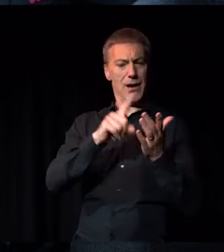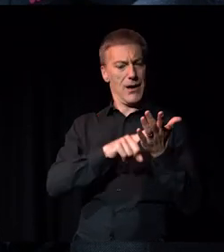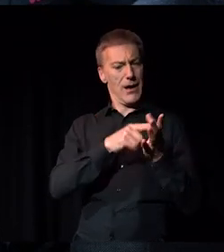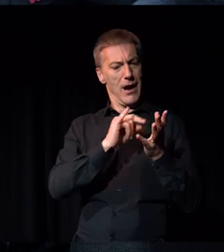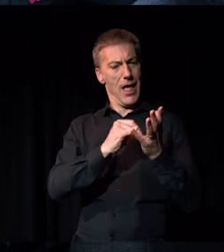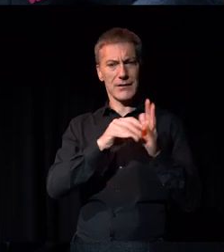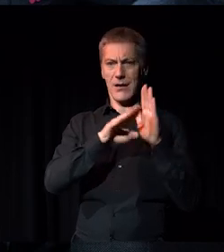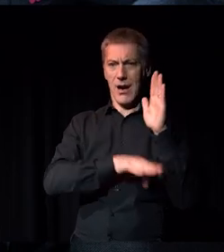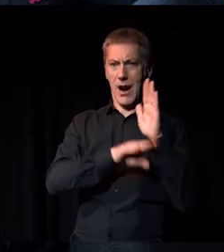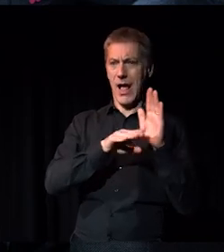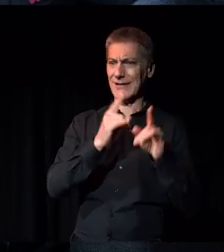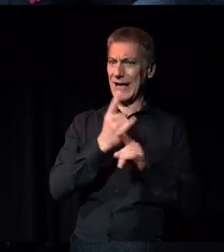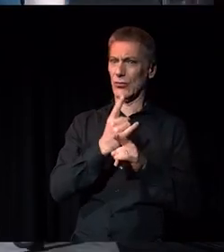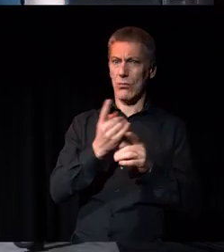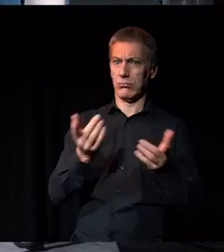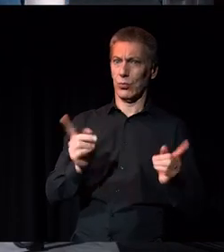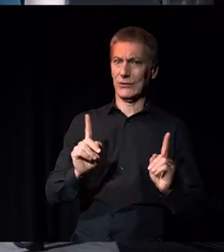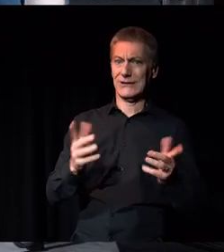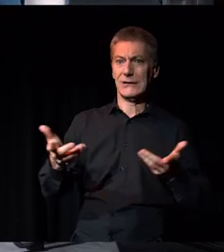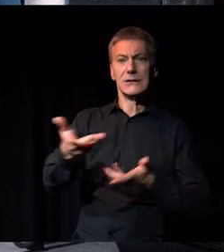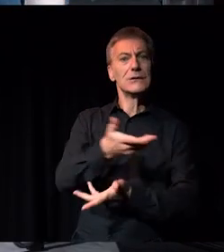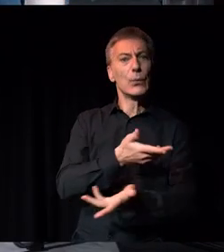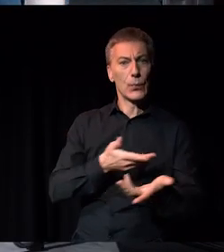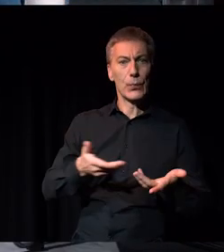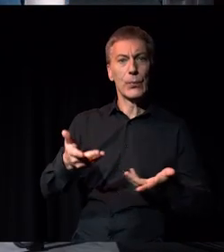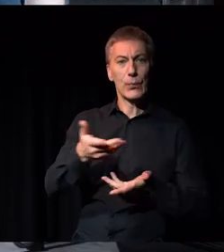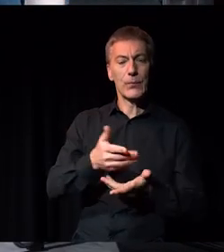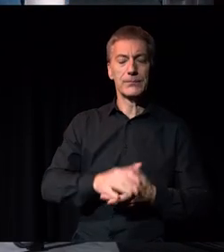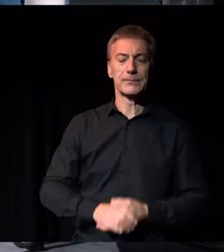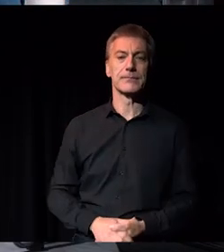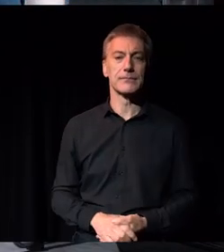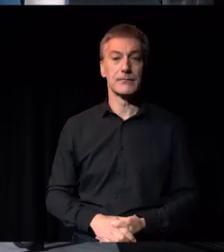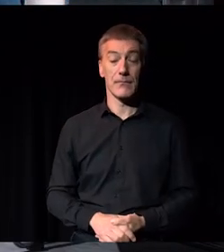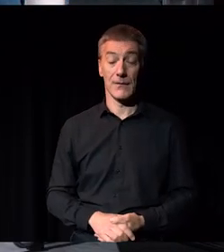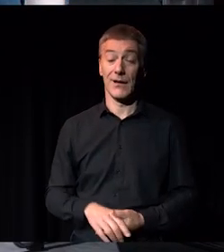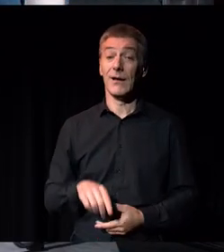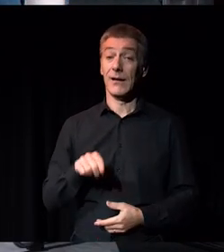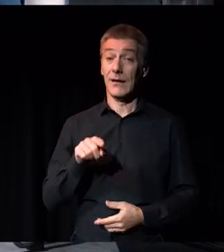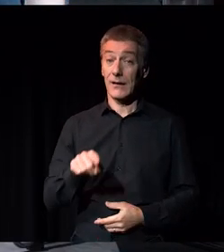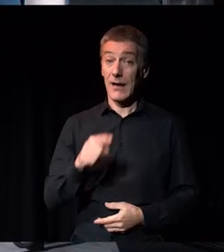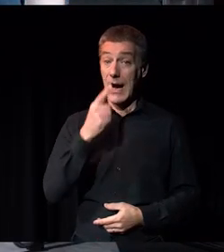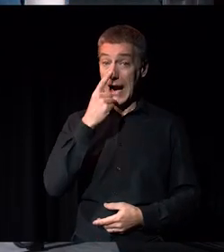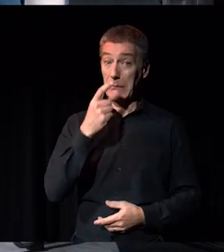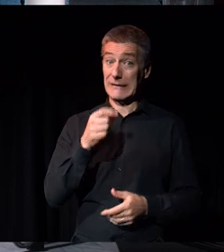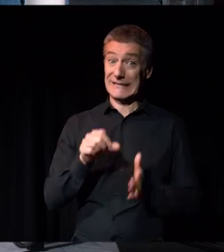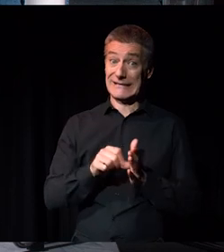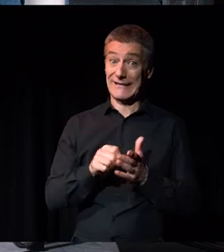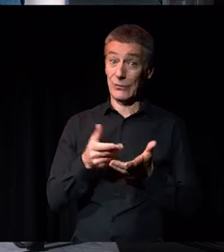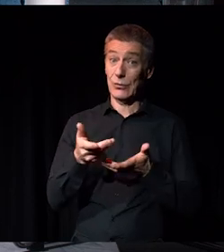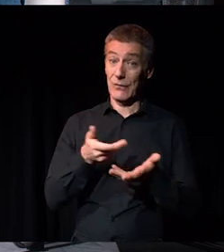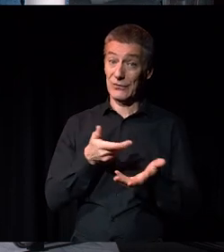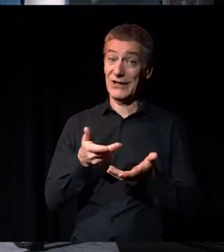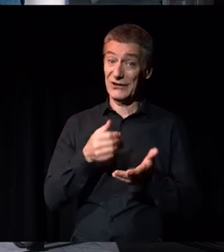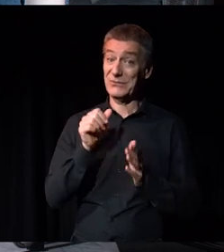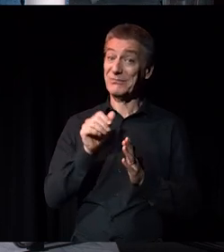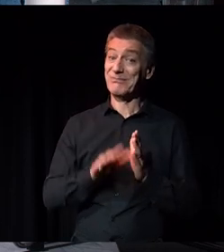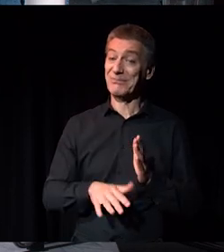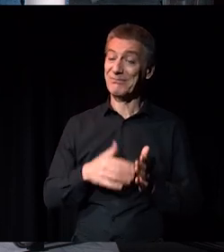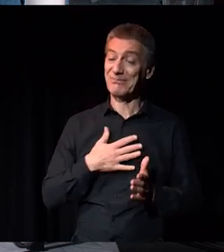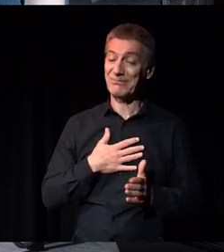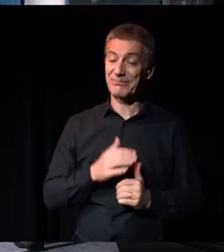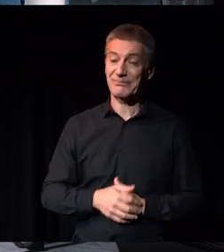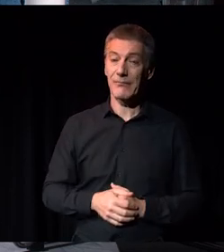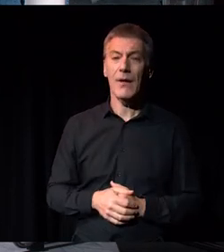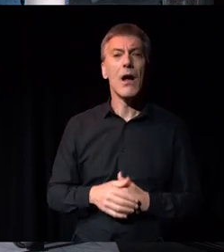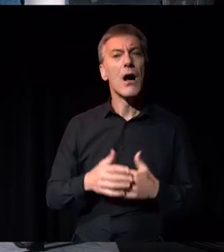how we should be talking about it. And I know from my own experience that those conversations can be quite challenging, to say the least. So what approach